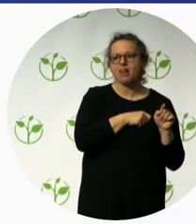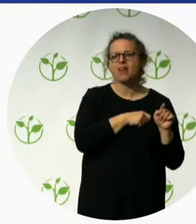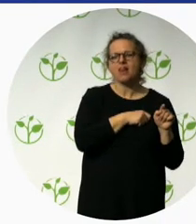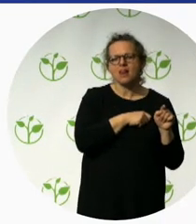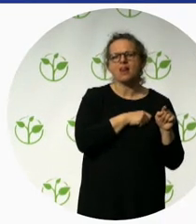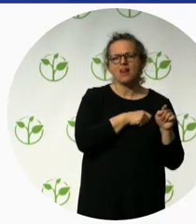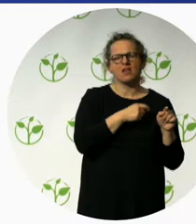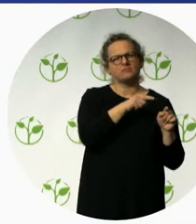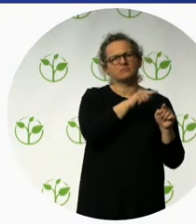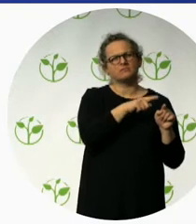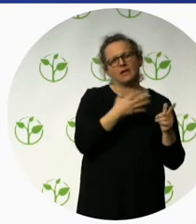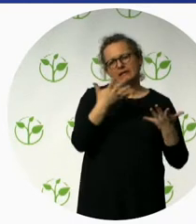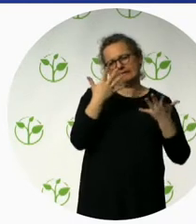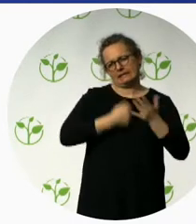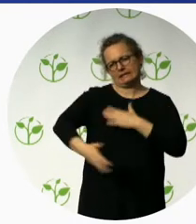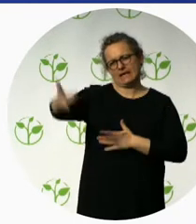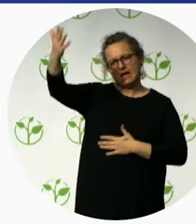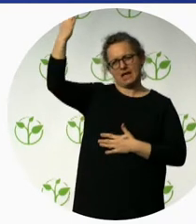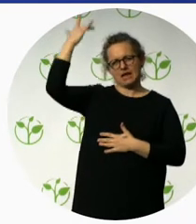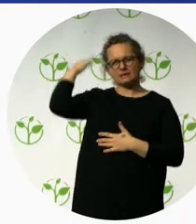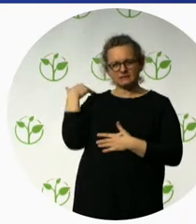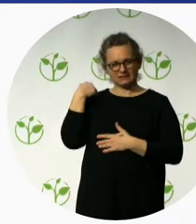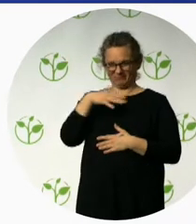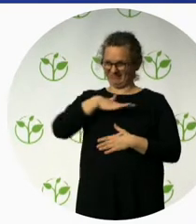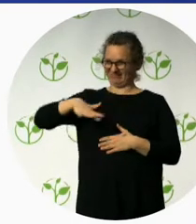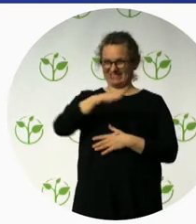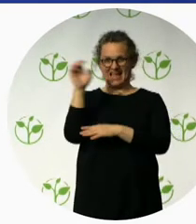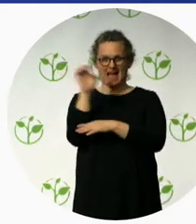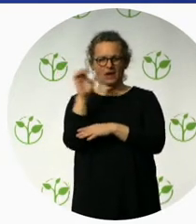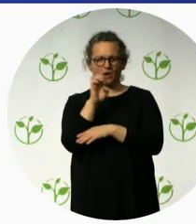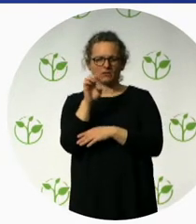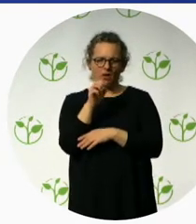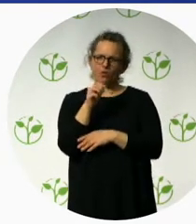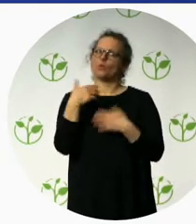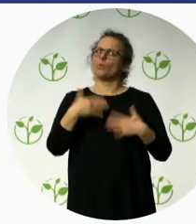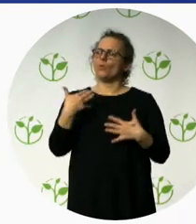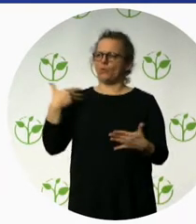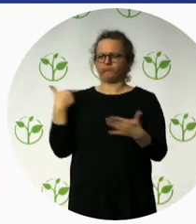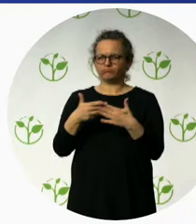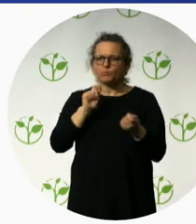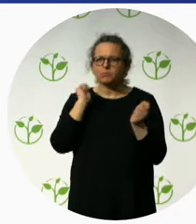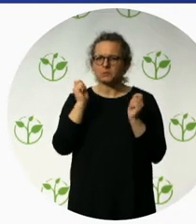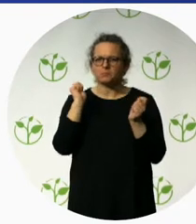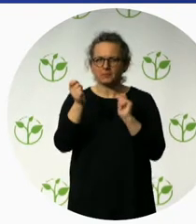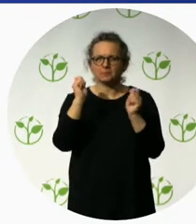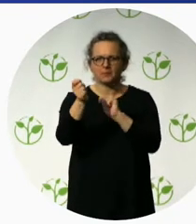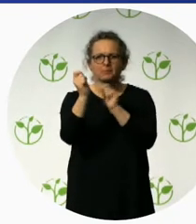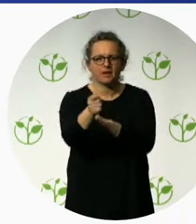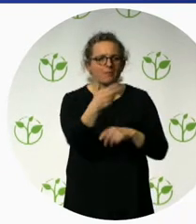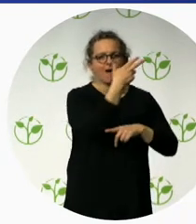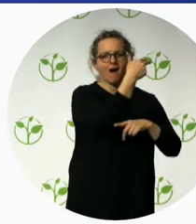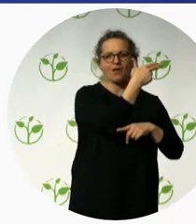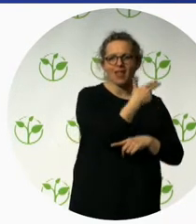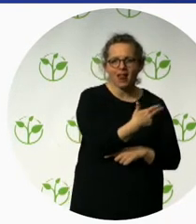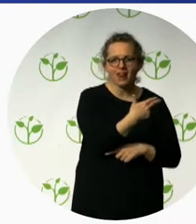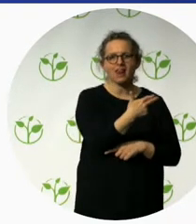there has been a lot of changes. A lot of hotels have included accessibility design, universal design into